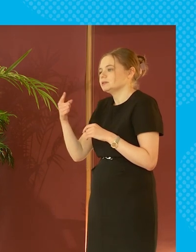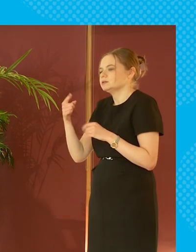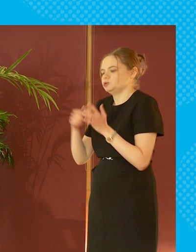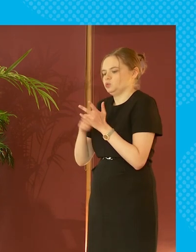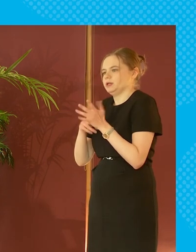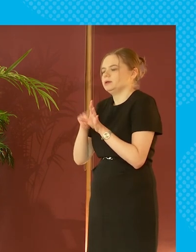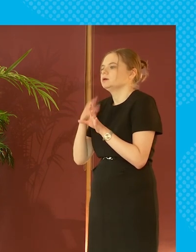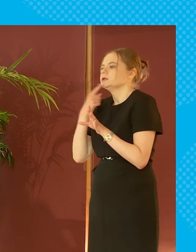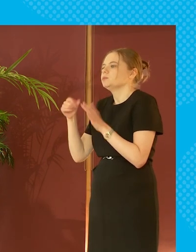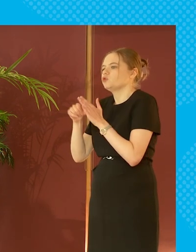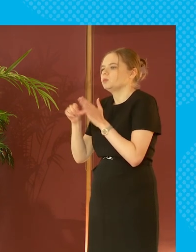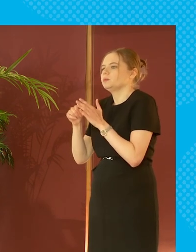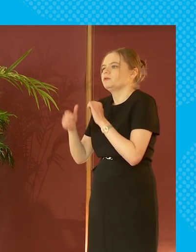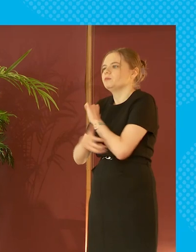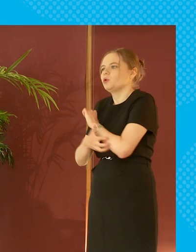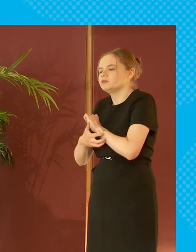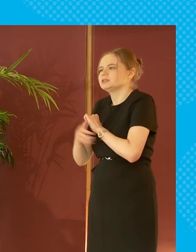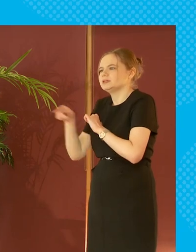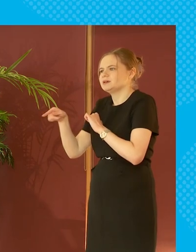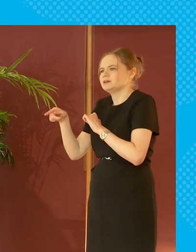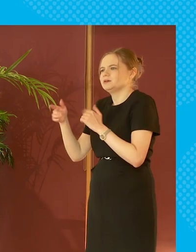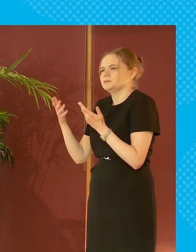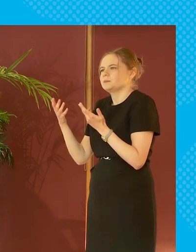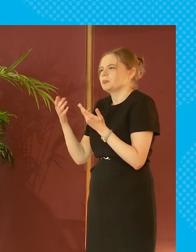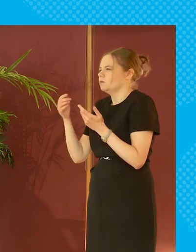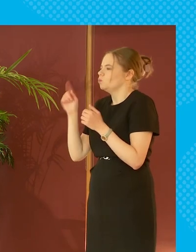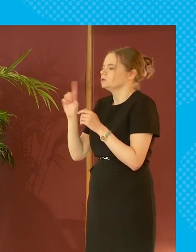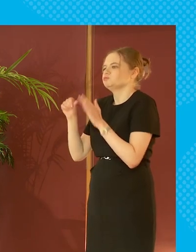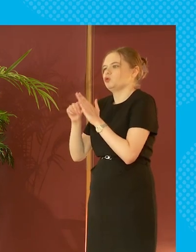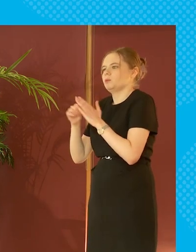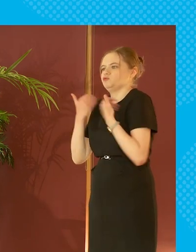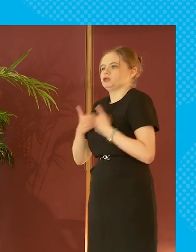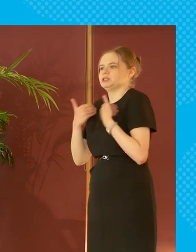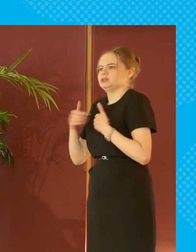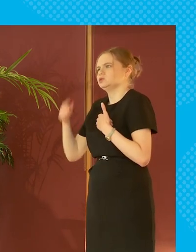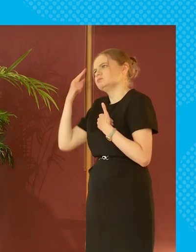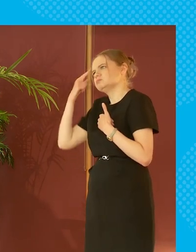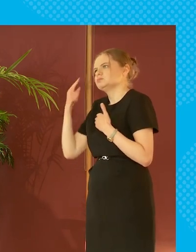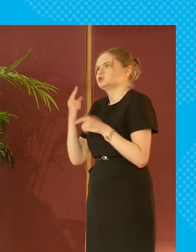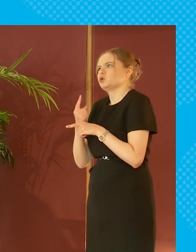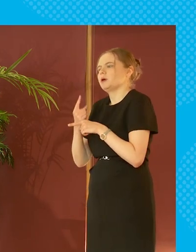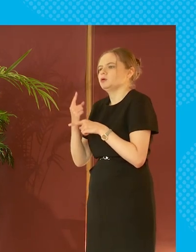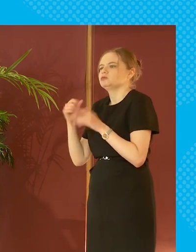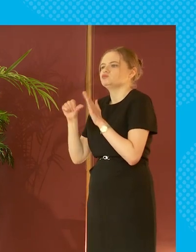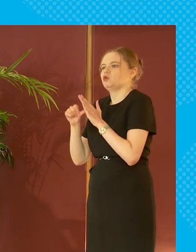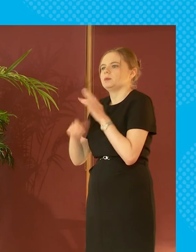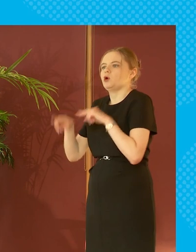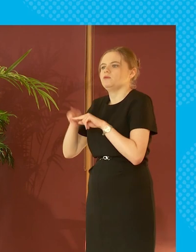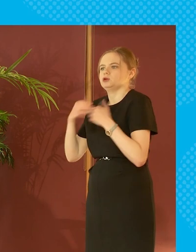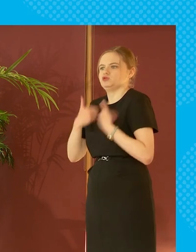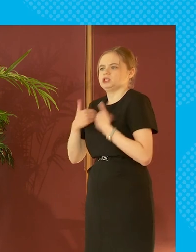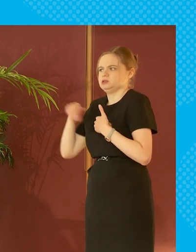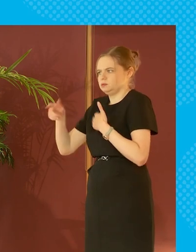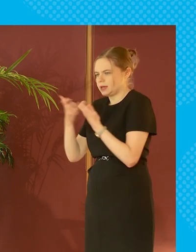people with equal justice all the problem of riches and i wondered if we could talk a bit about the problem of riches and what we do